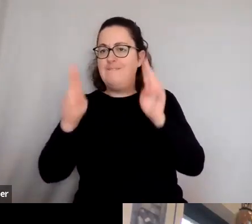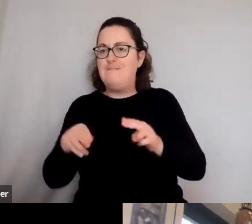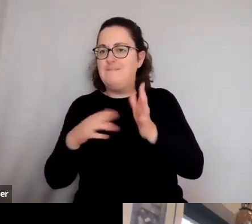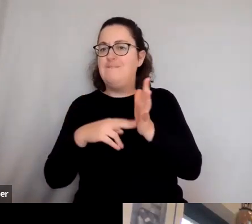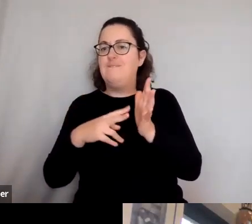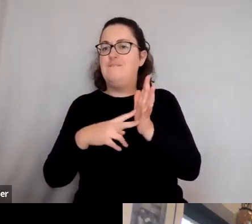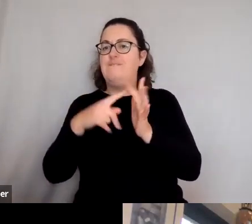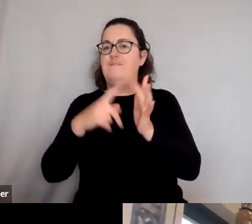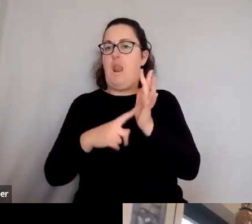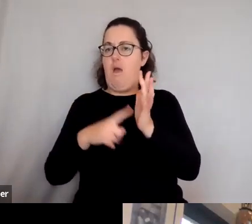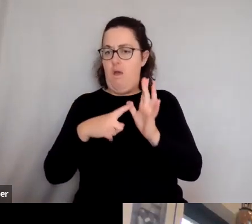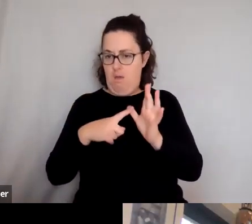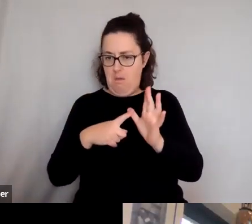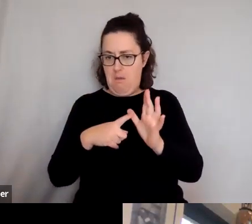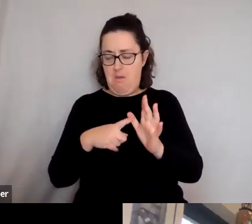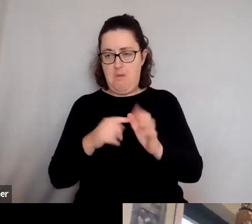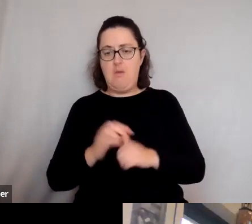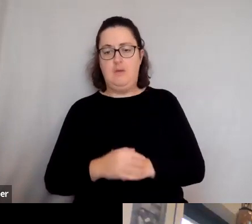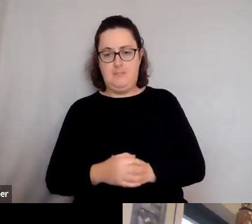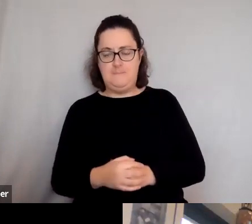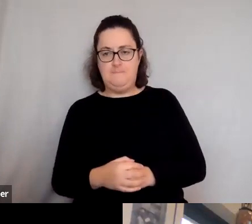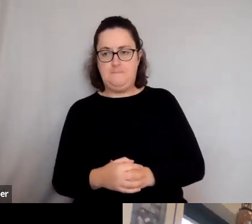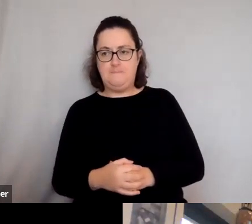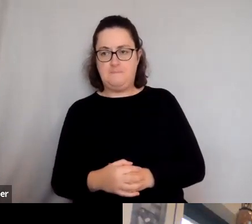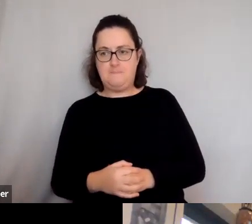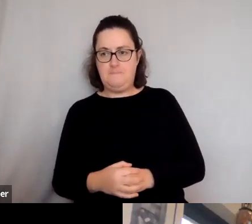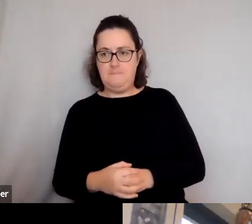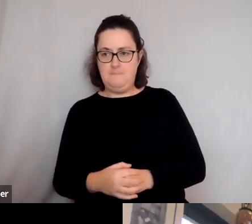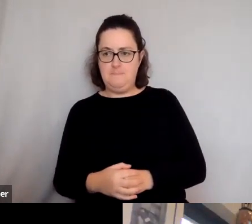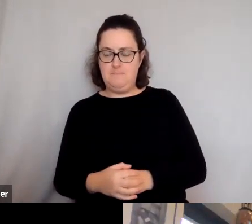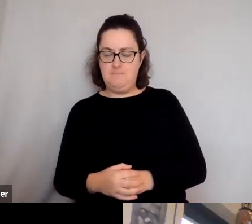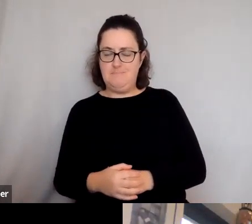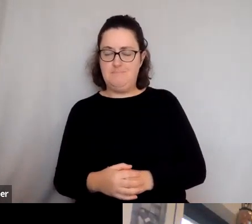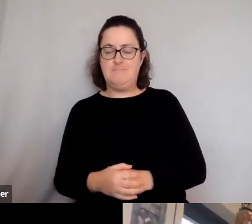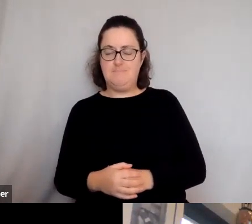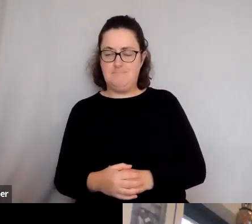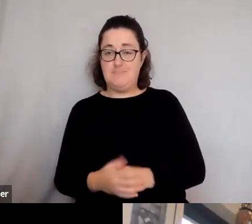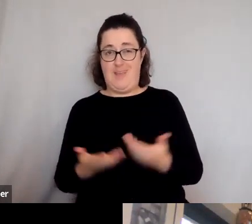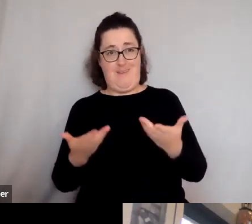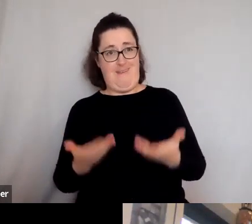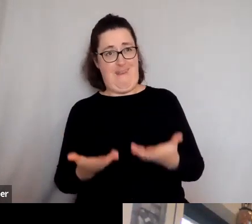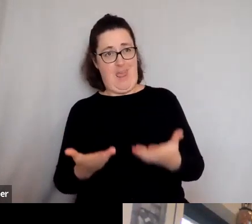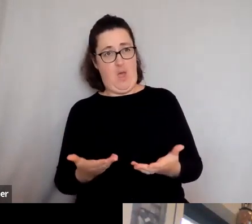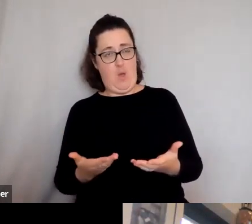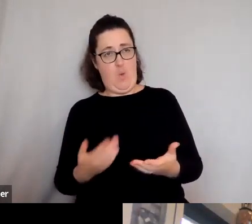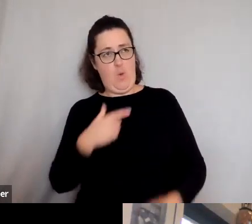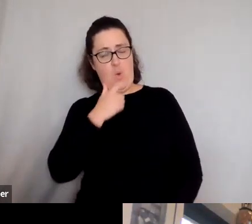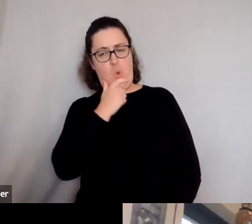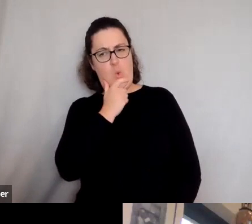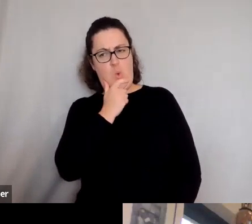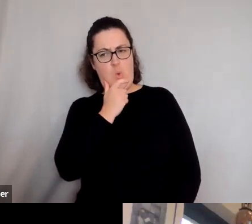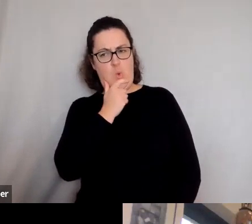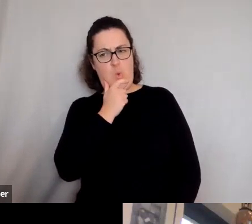you know, it was very much, you know, that what I now think, know, is slightly, sometimes